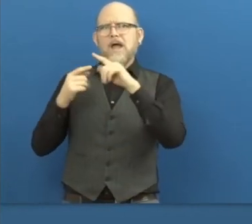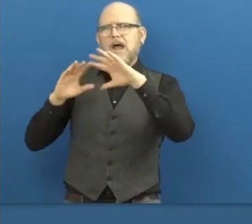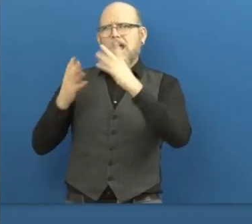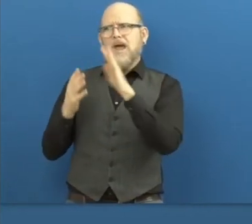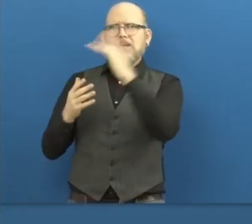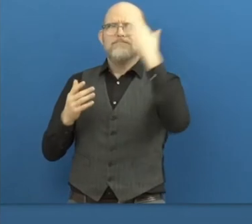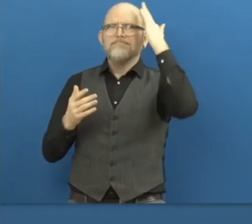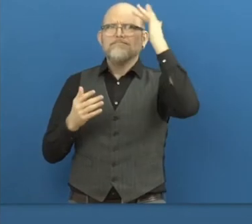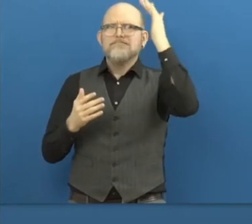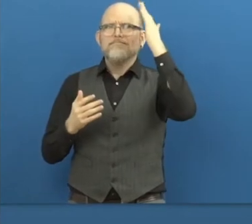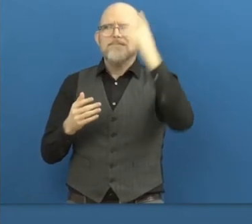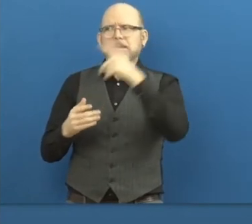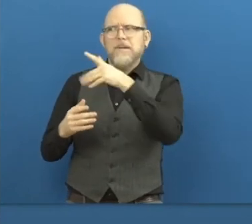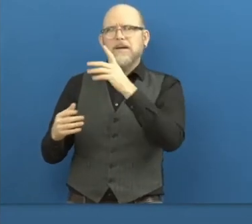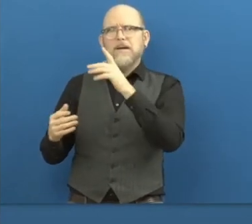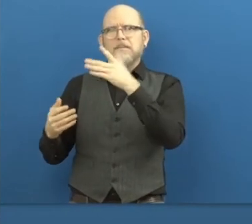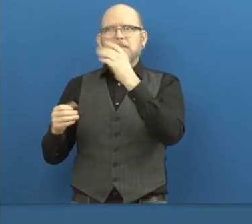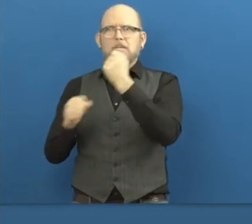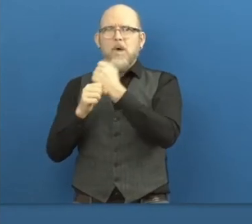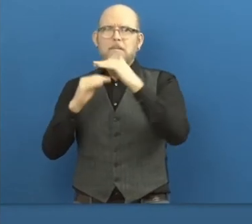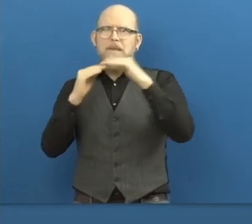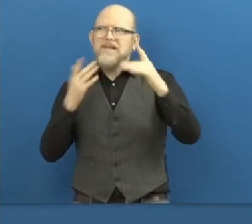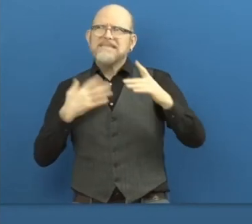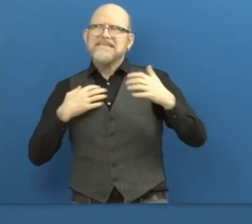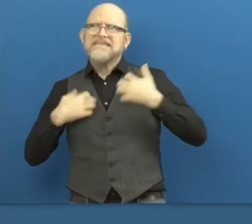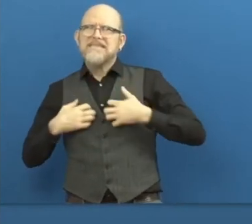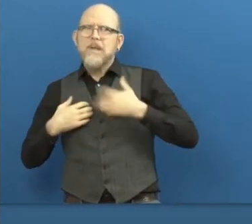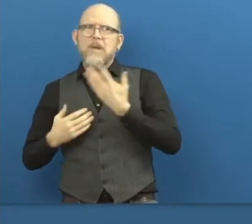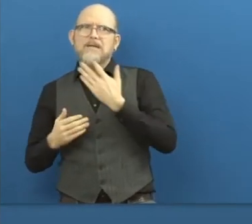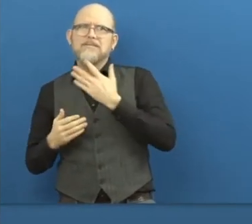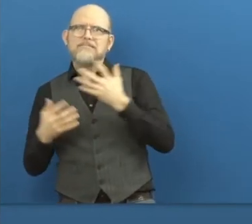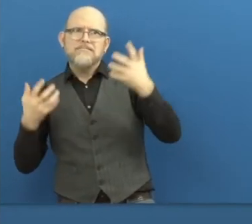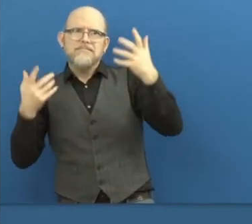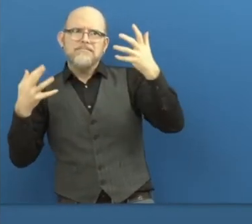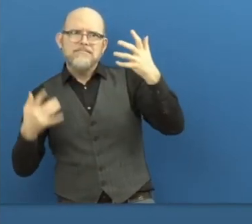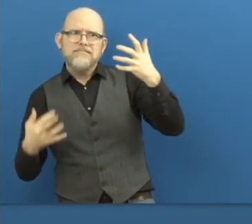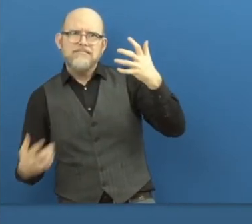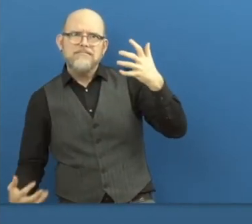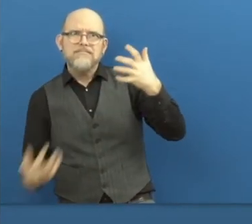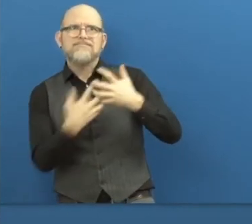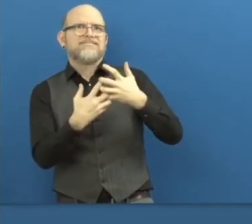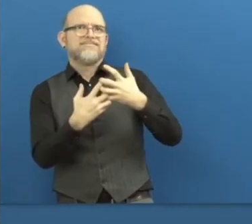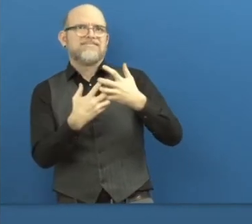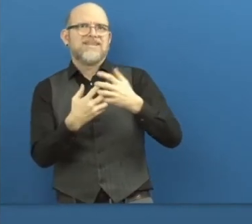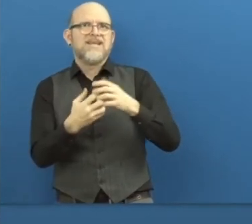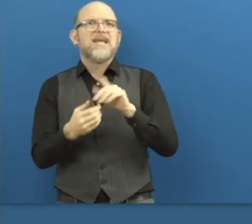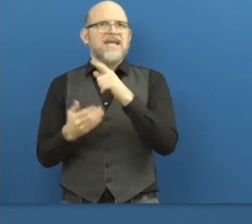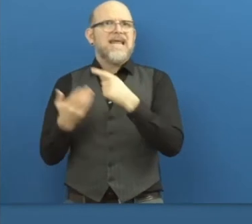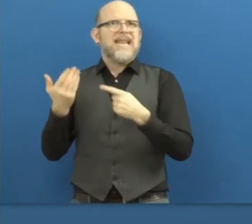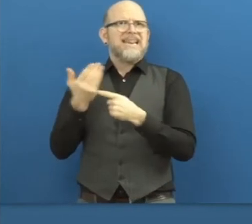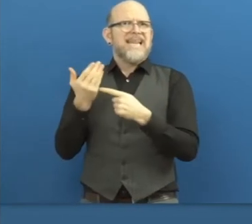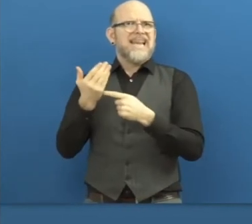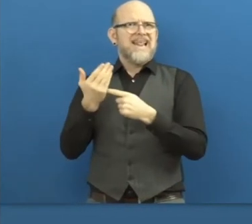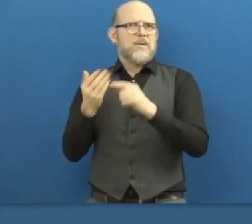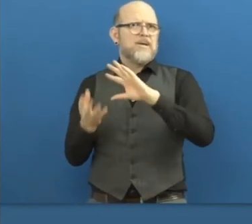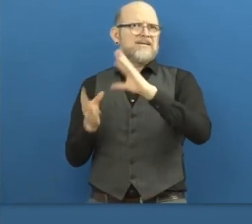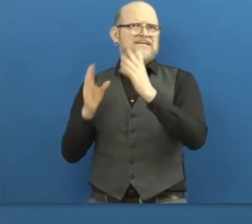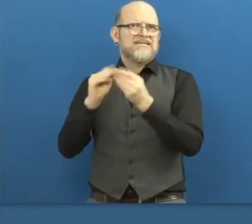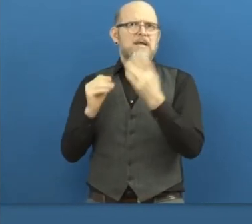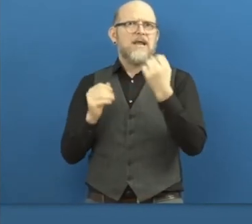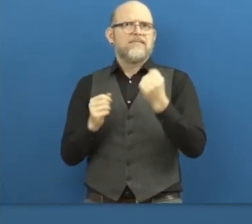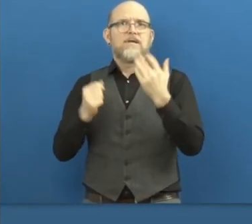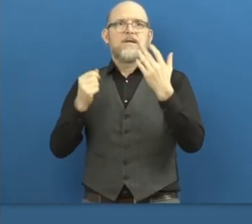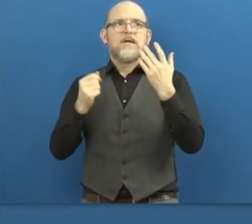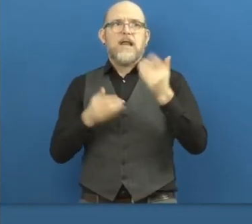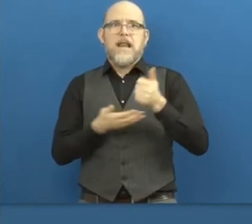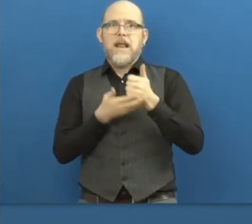it's good for them. Using this technology we helped to employ over 7 000 people with disabilities in Brazil and today we